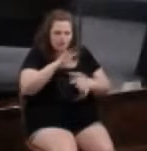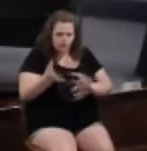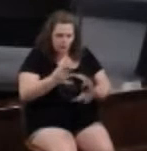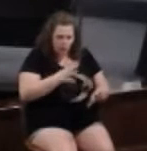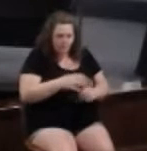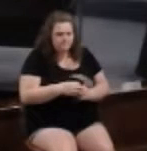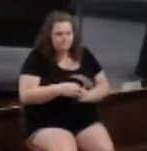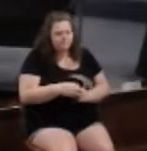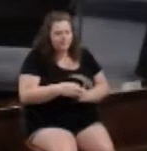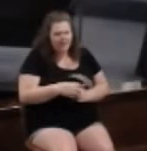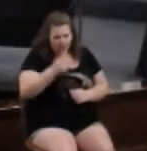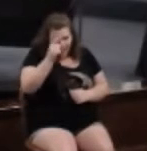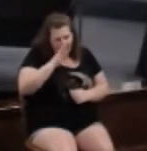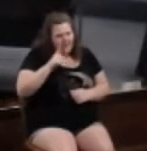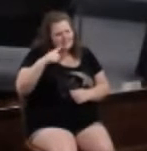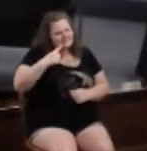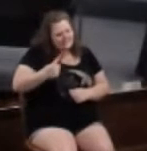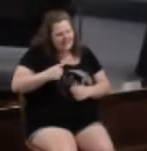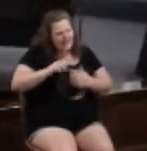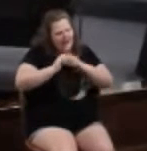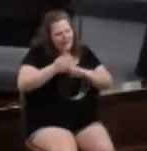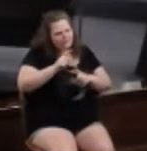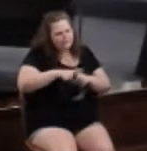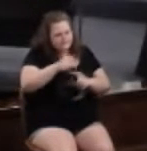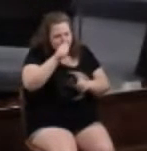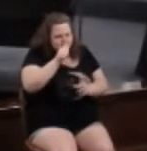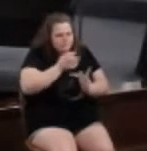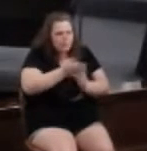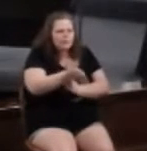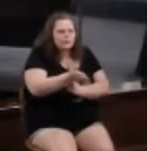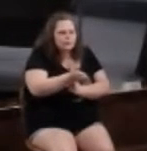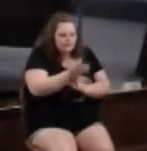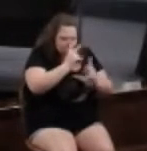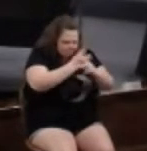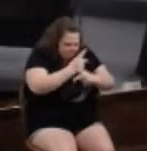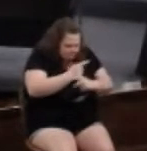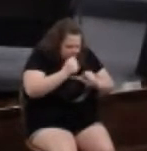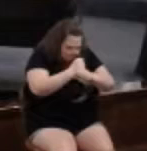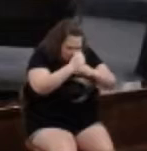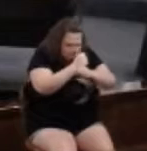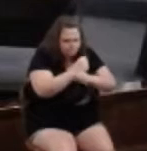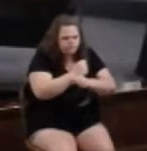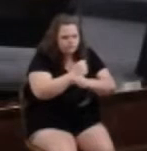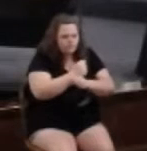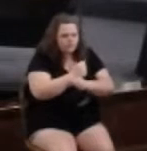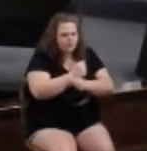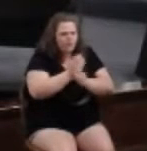God tells us how to get through this. God tells us how we get through this with unity.